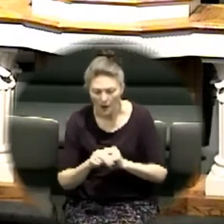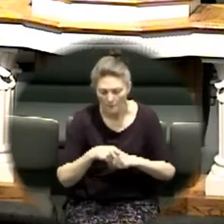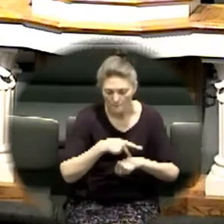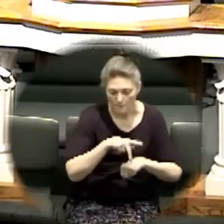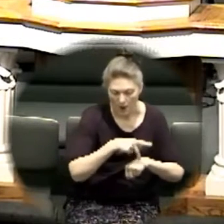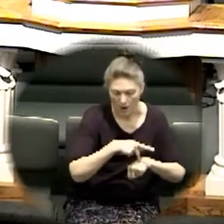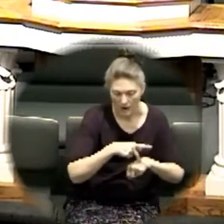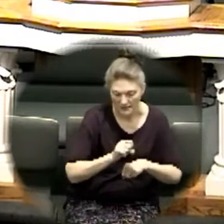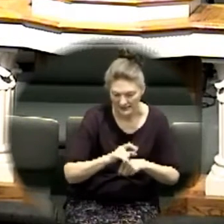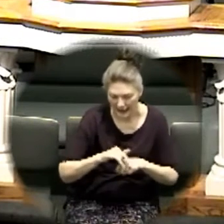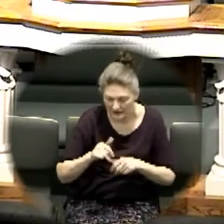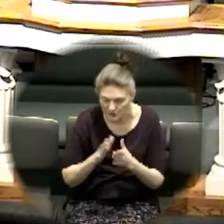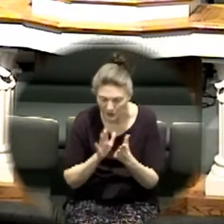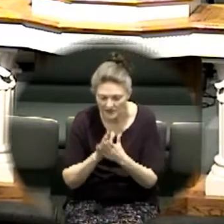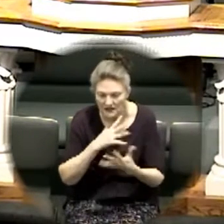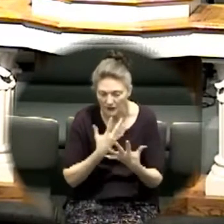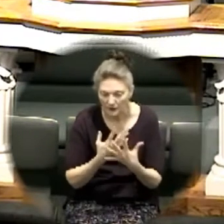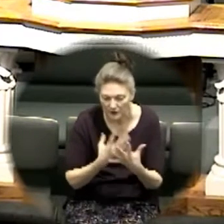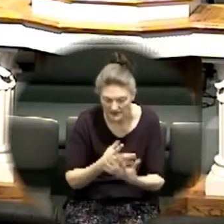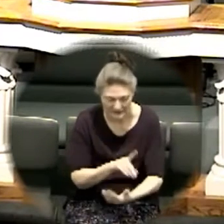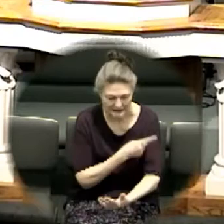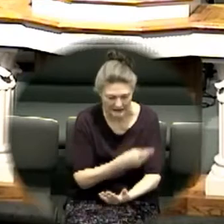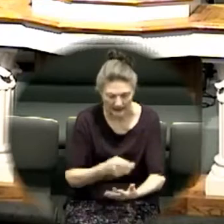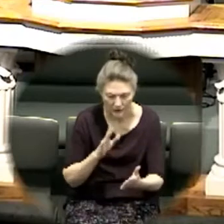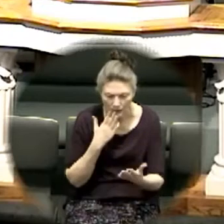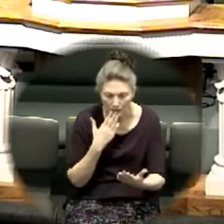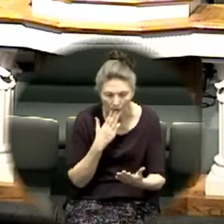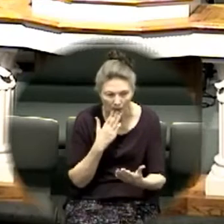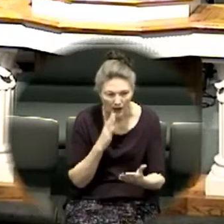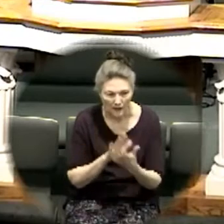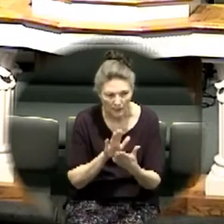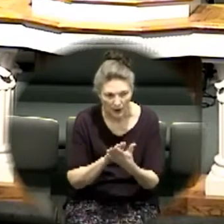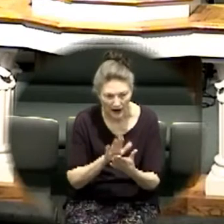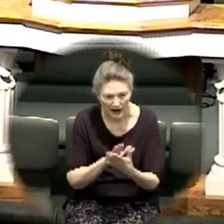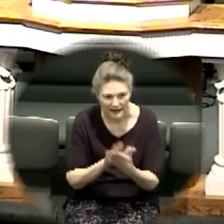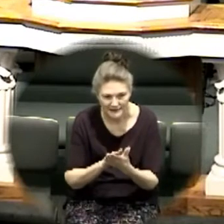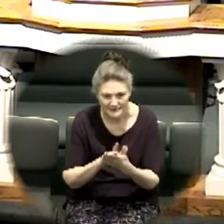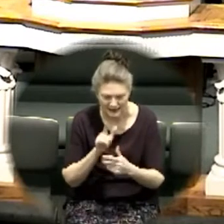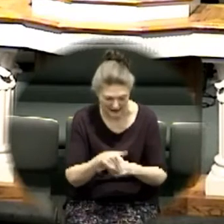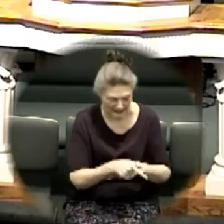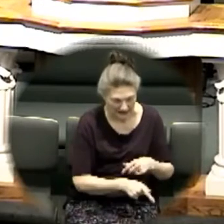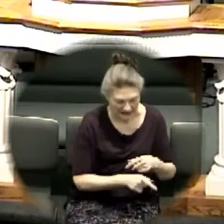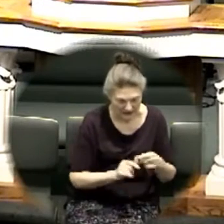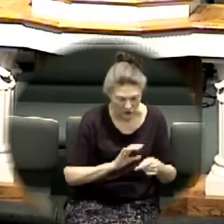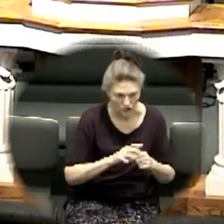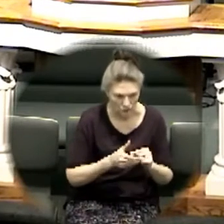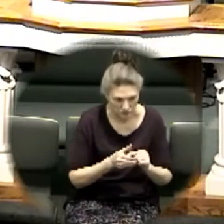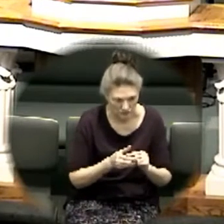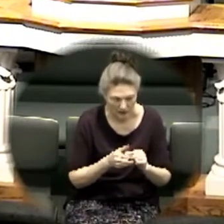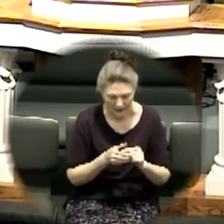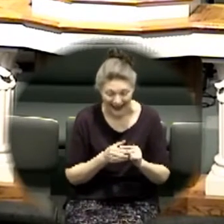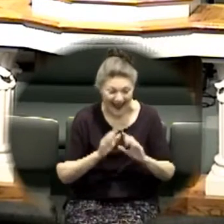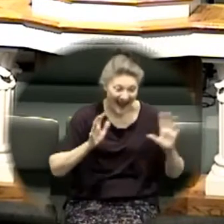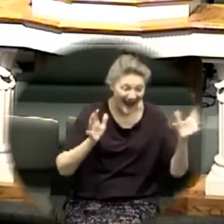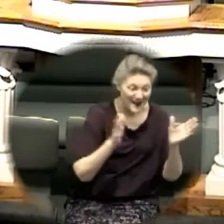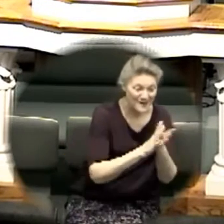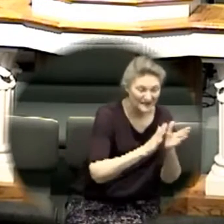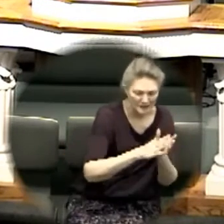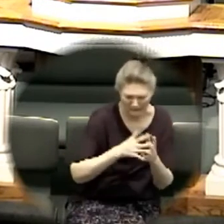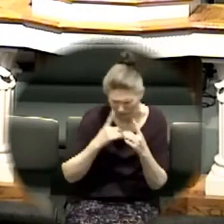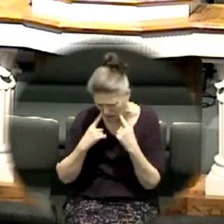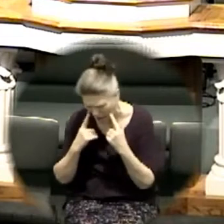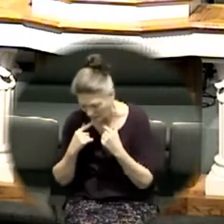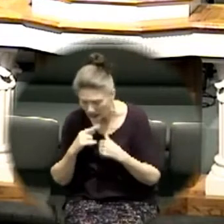prison david praised and lamented in his cocoon that would be me hey everybody boo cry yeah and then go back around